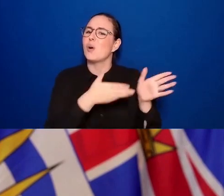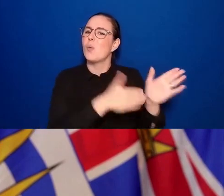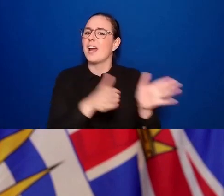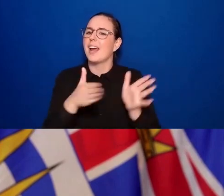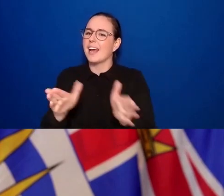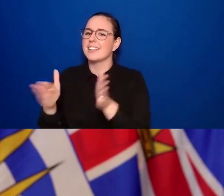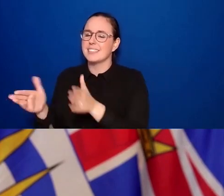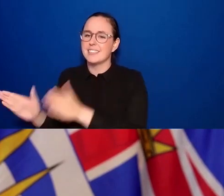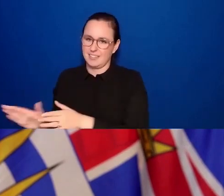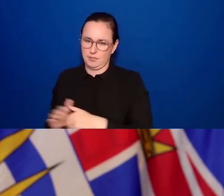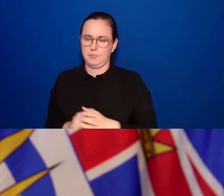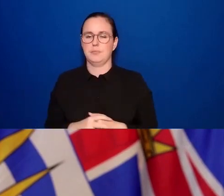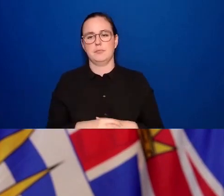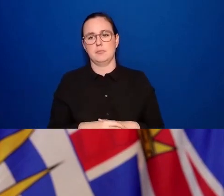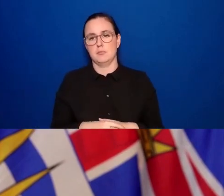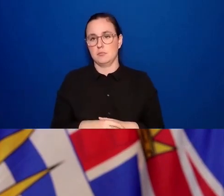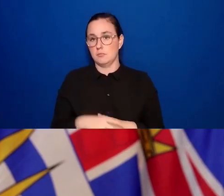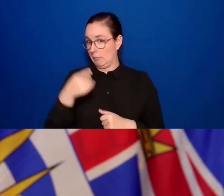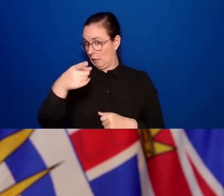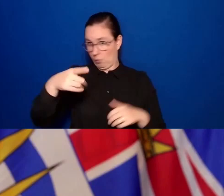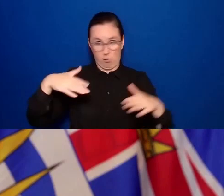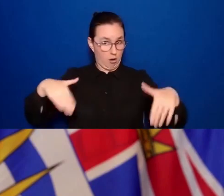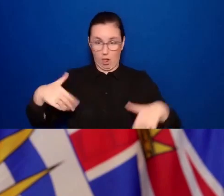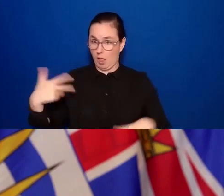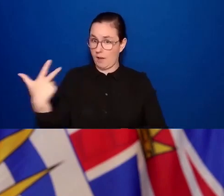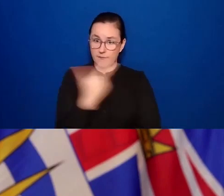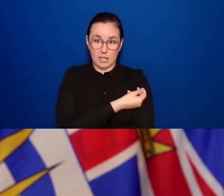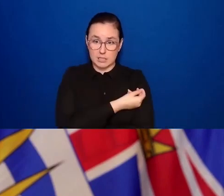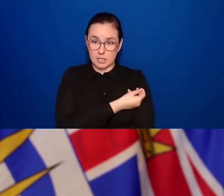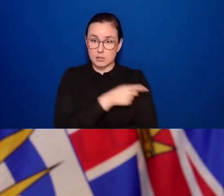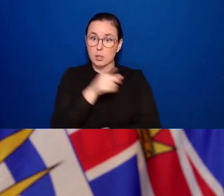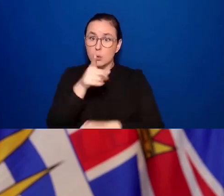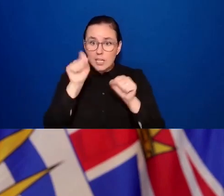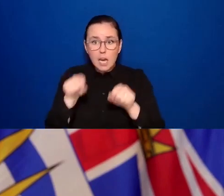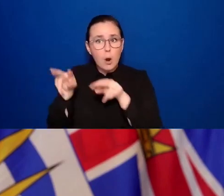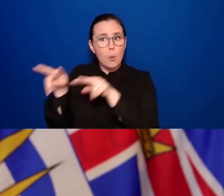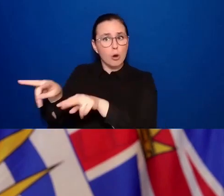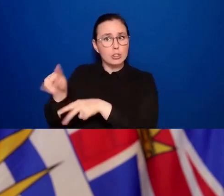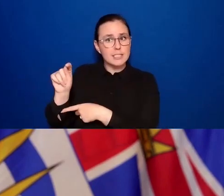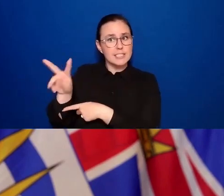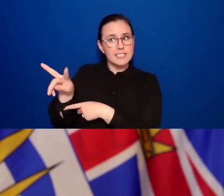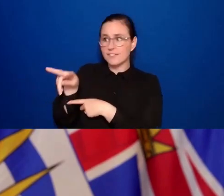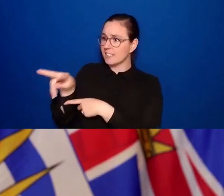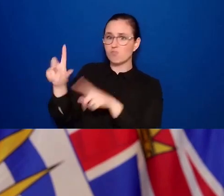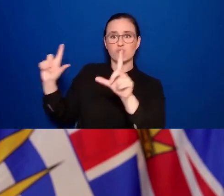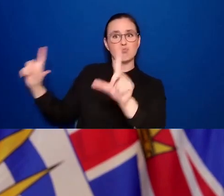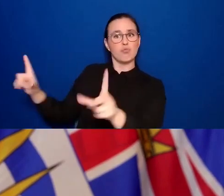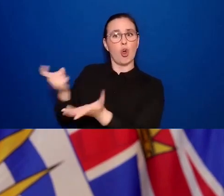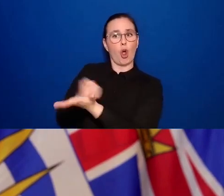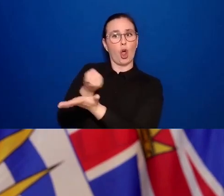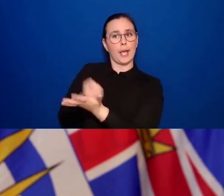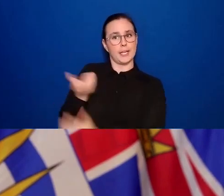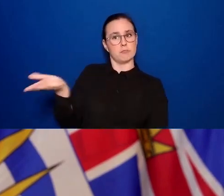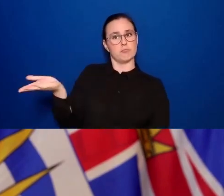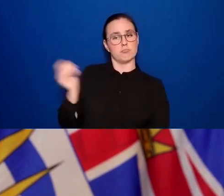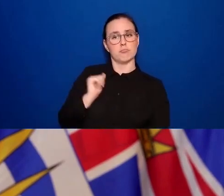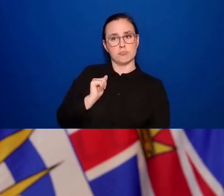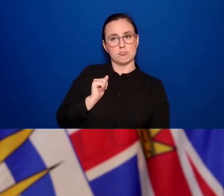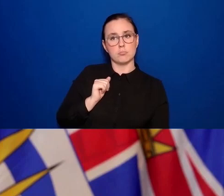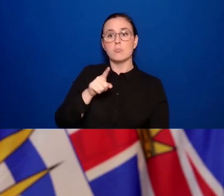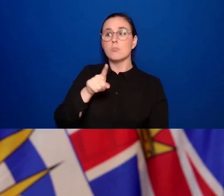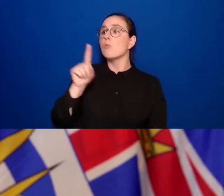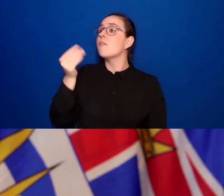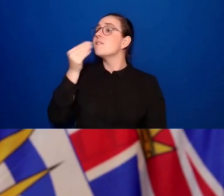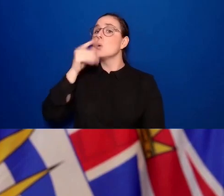So people can watch the game on TV. You can continue to doing the things that we've been doing over the last 18 months when things